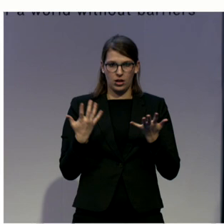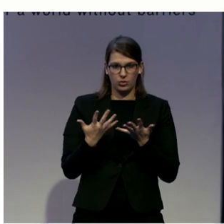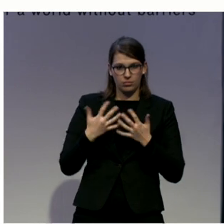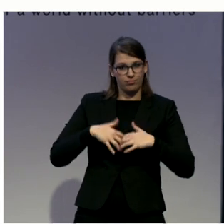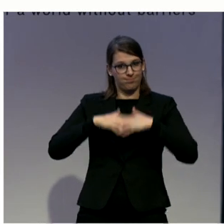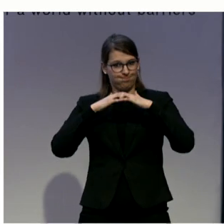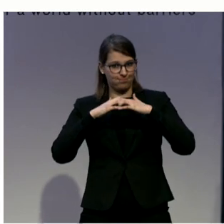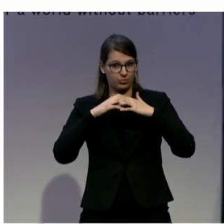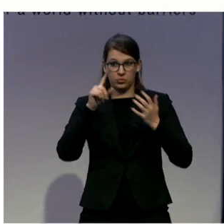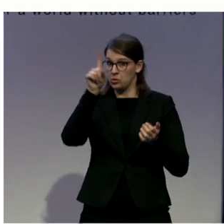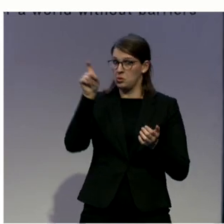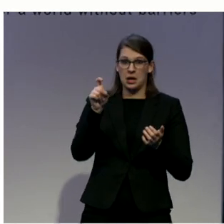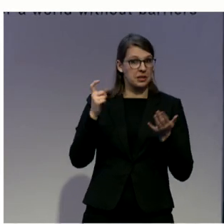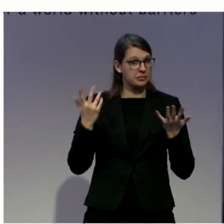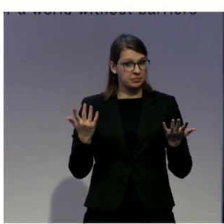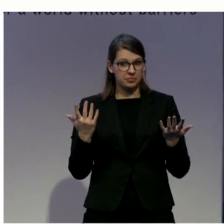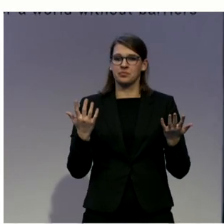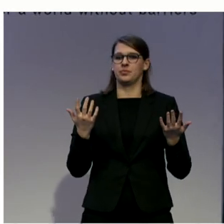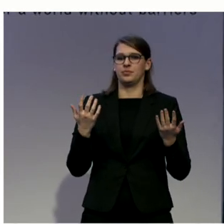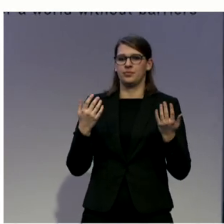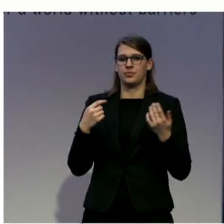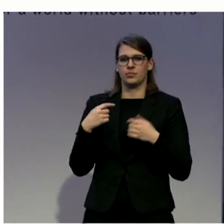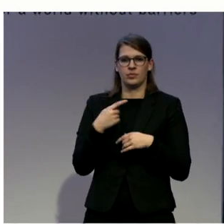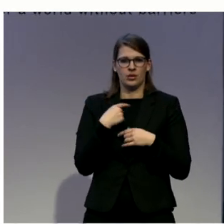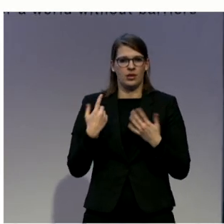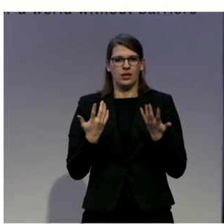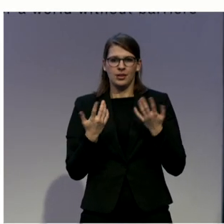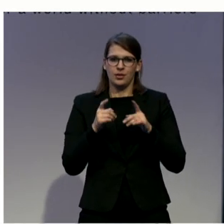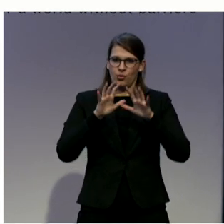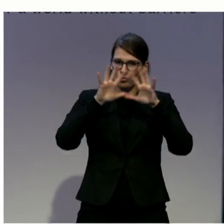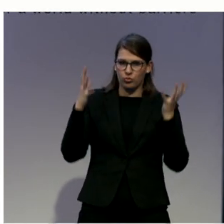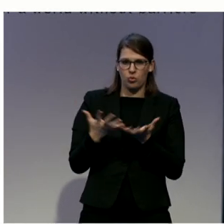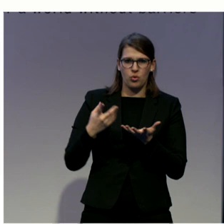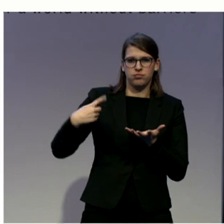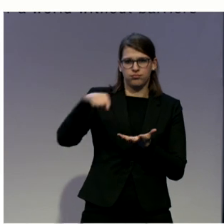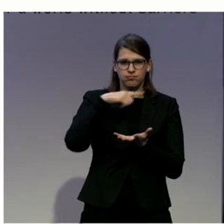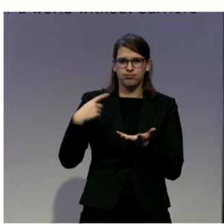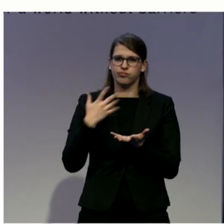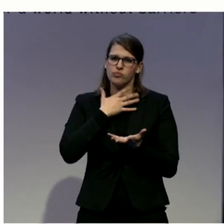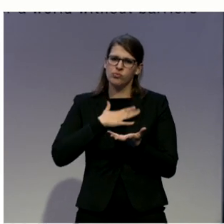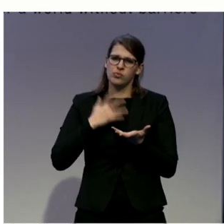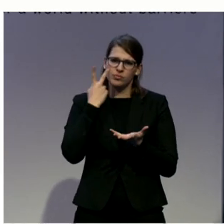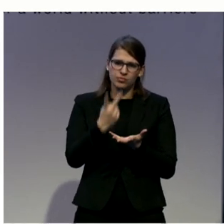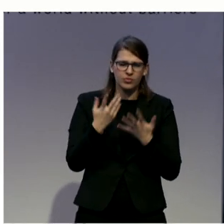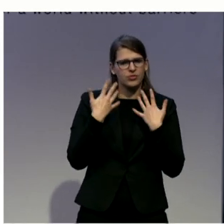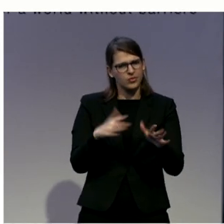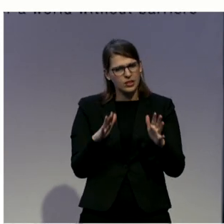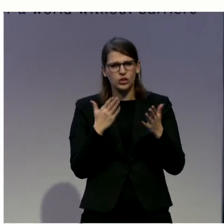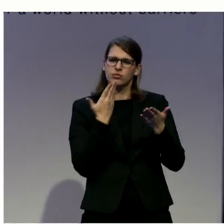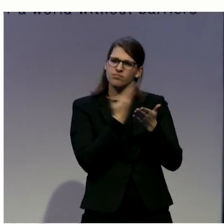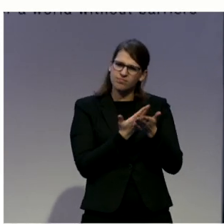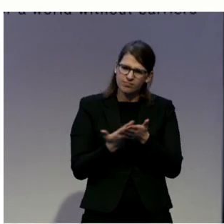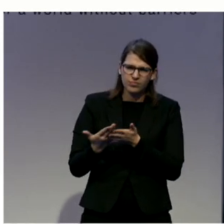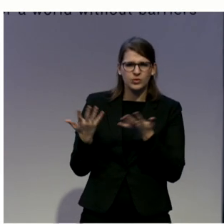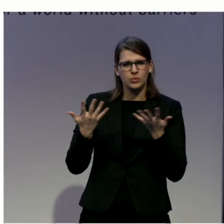a huge amount of evidence from right around the world that demonstrates a high prevalence of offenders with